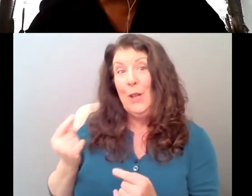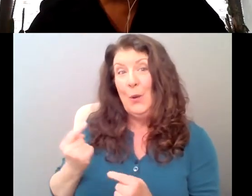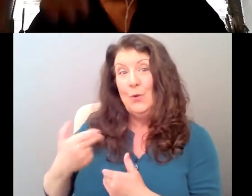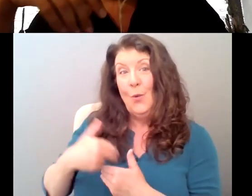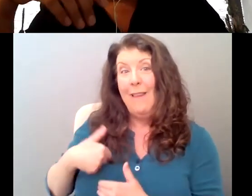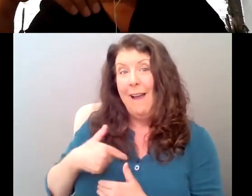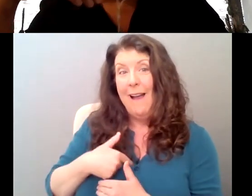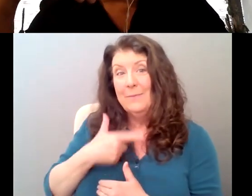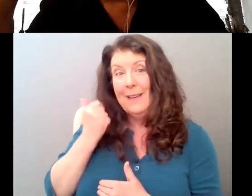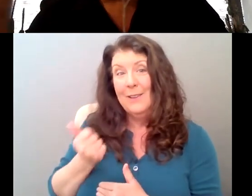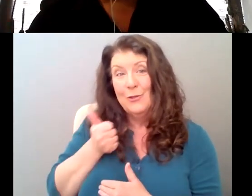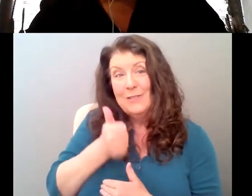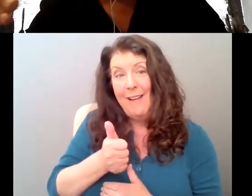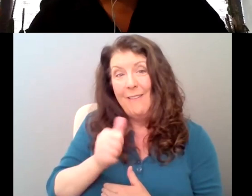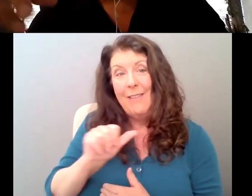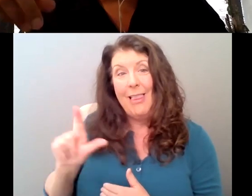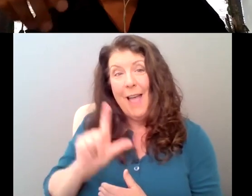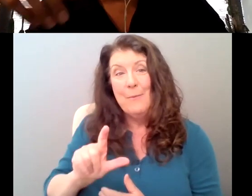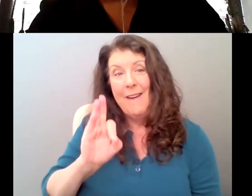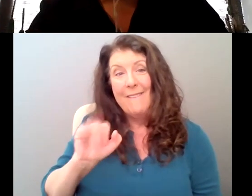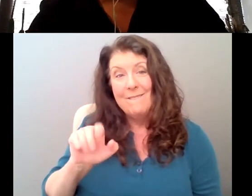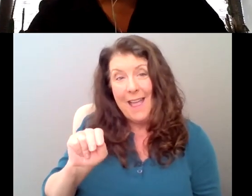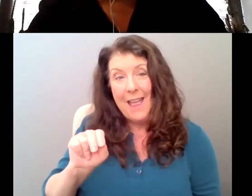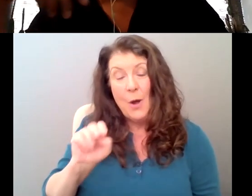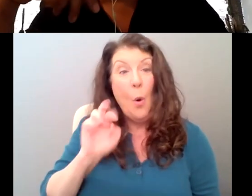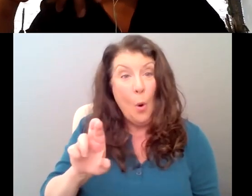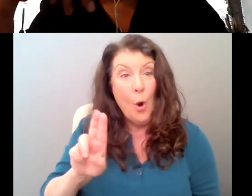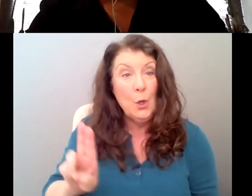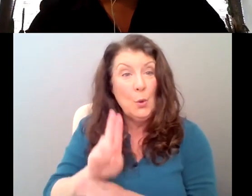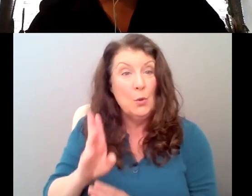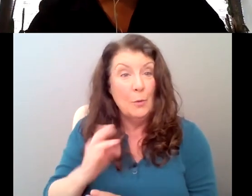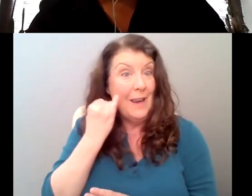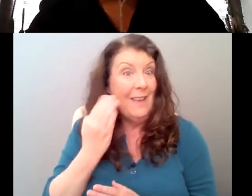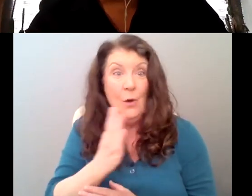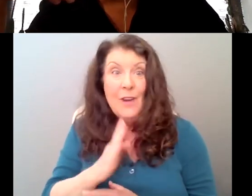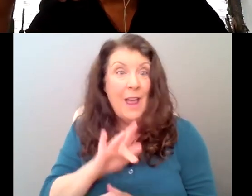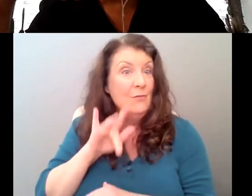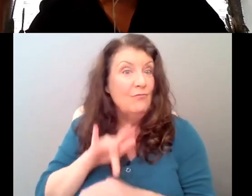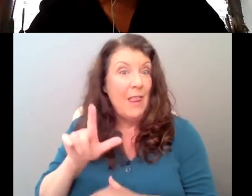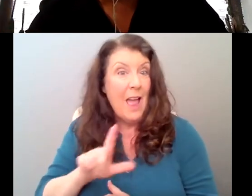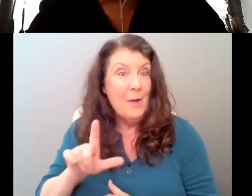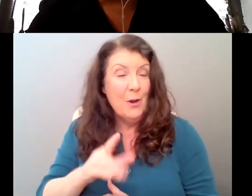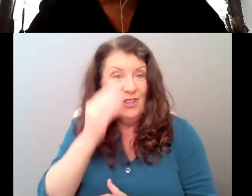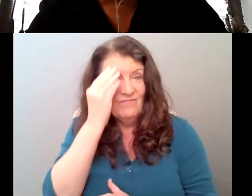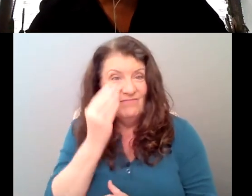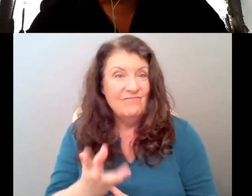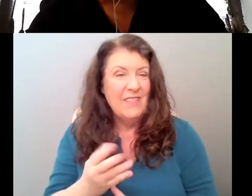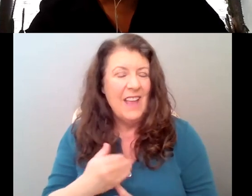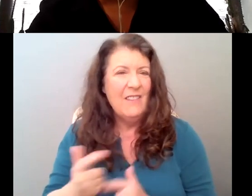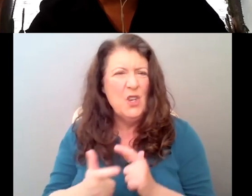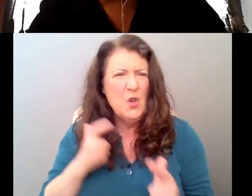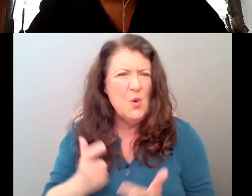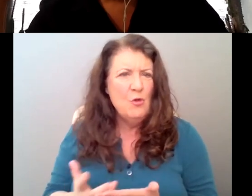user, you know, but if you've never been to the library, just know that we have a massive collection of TV and film scripts,